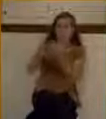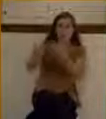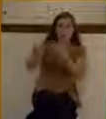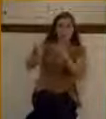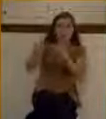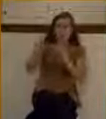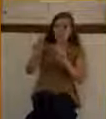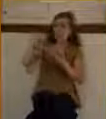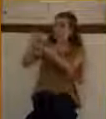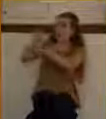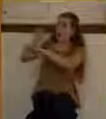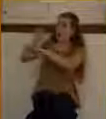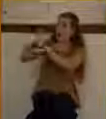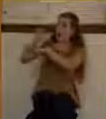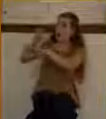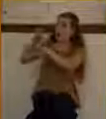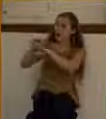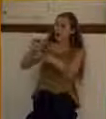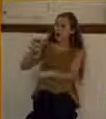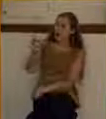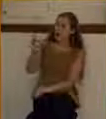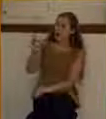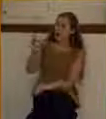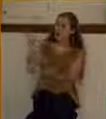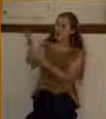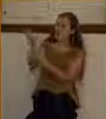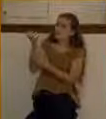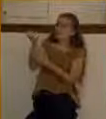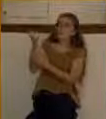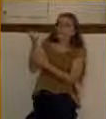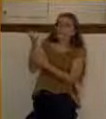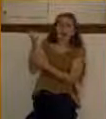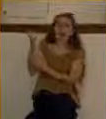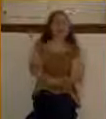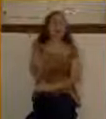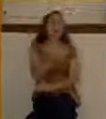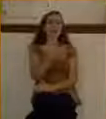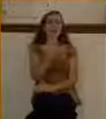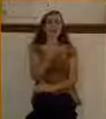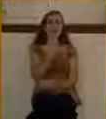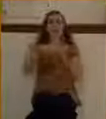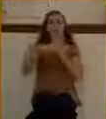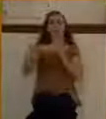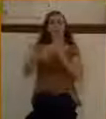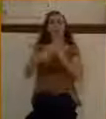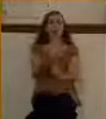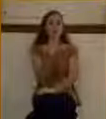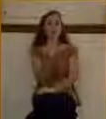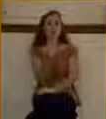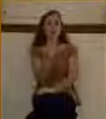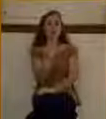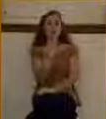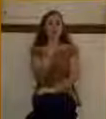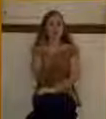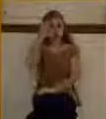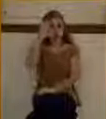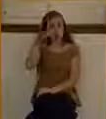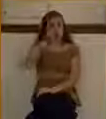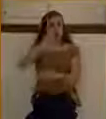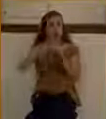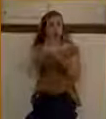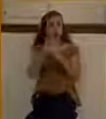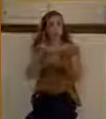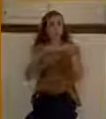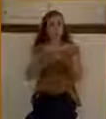And by the way, Bartimaeus really is a picture of you and me. He was blind physically, but you know that all people are born blind spiritually.